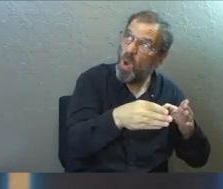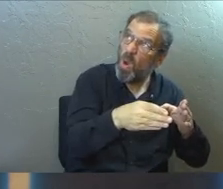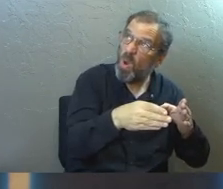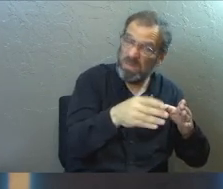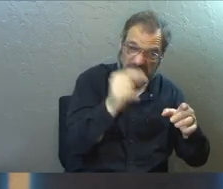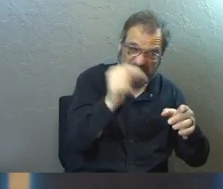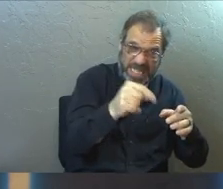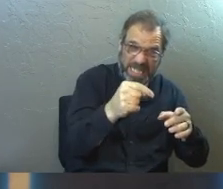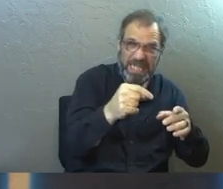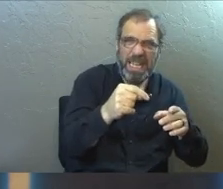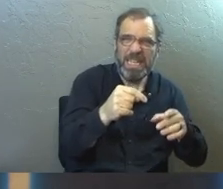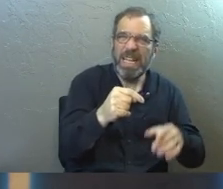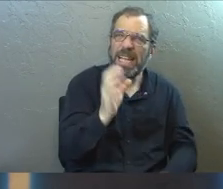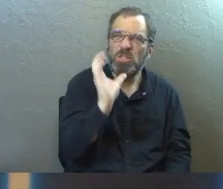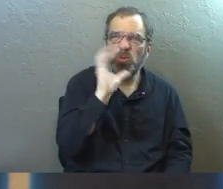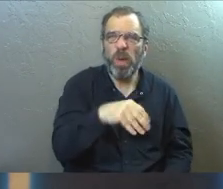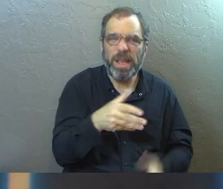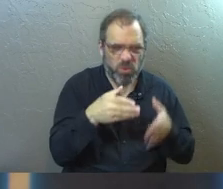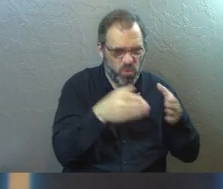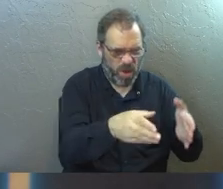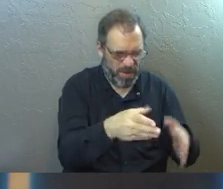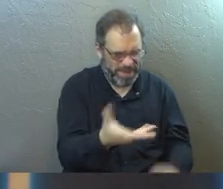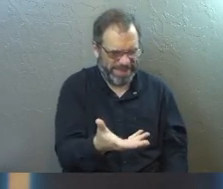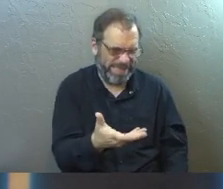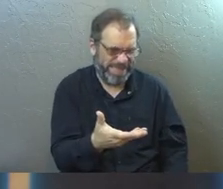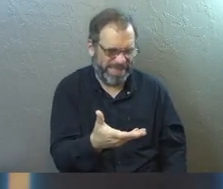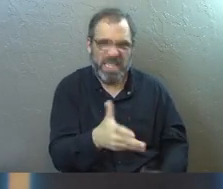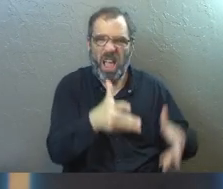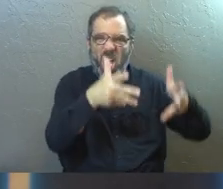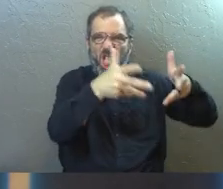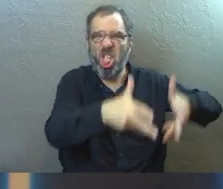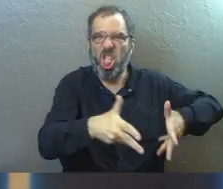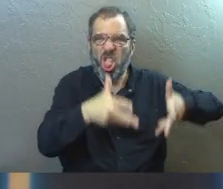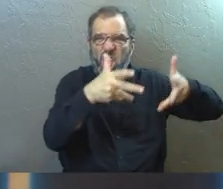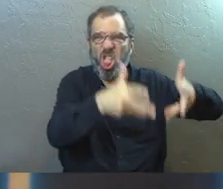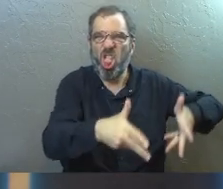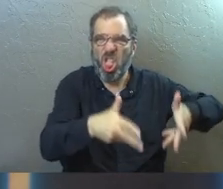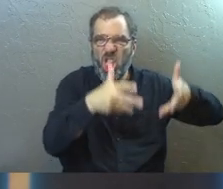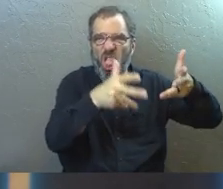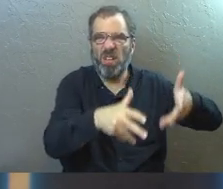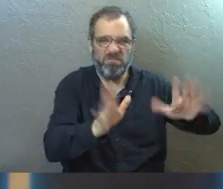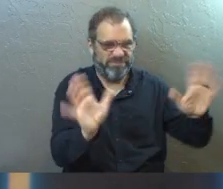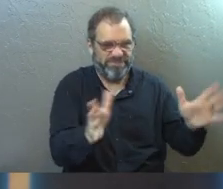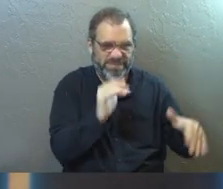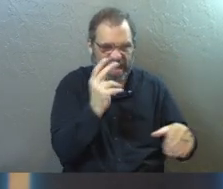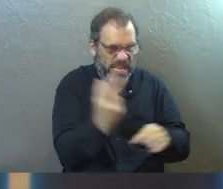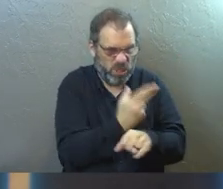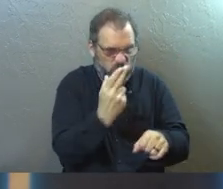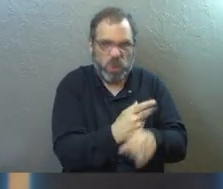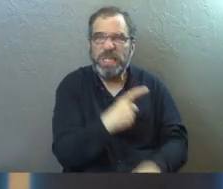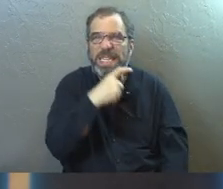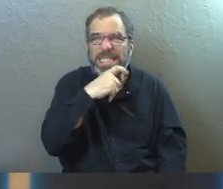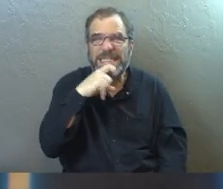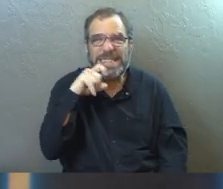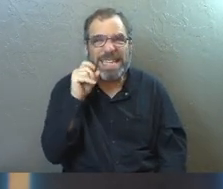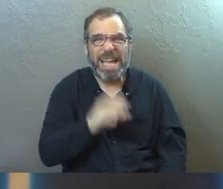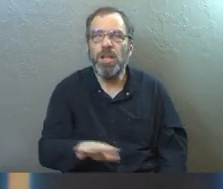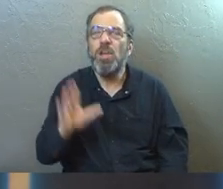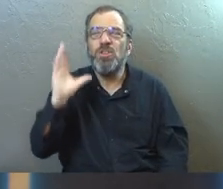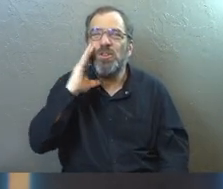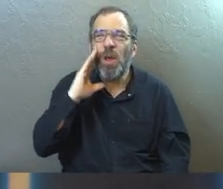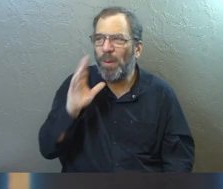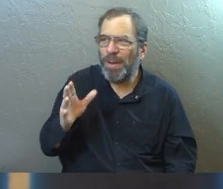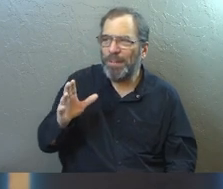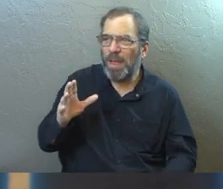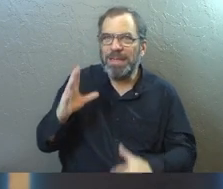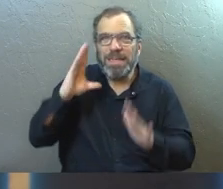been sent down is an odd road because it's more of an abandoned road is what we know about it. It is desert. It's not the kind of